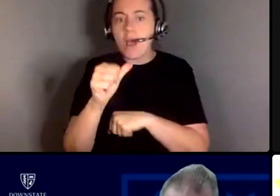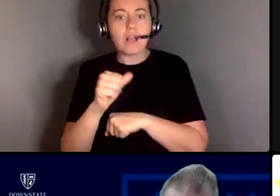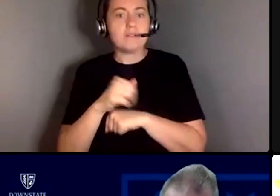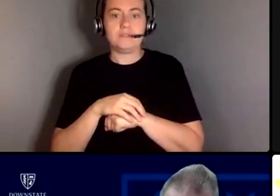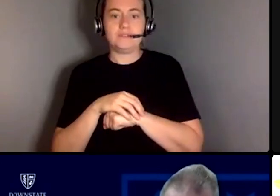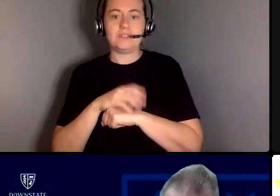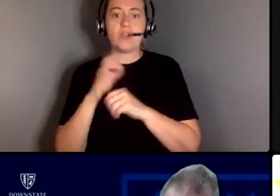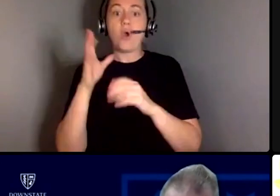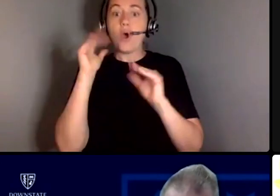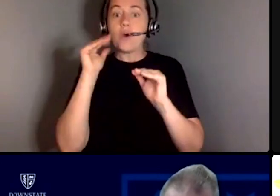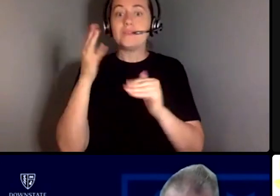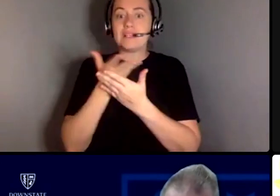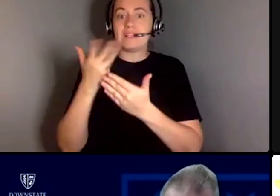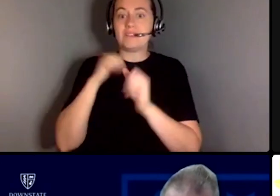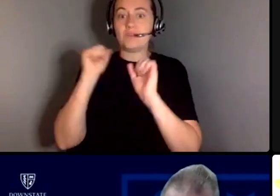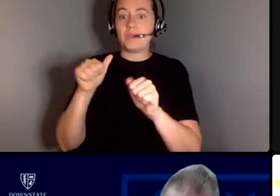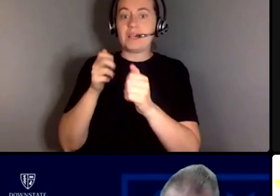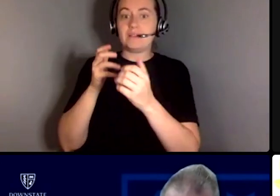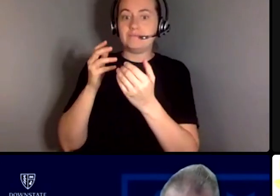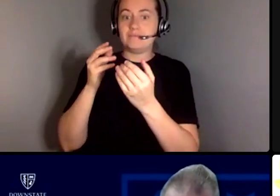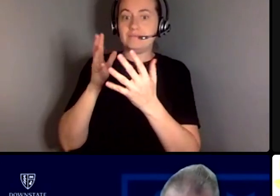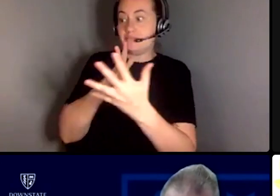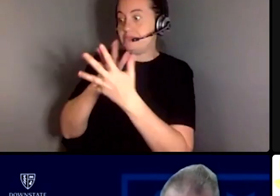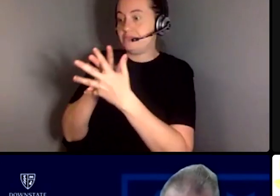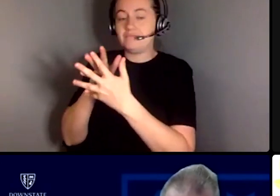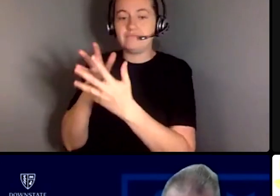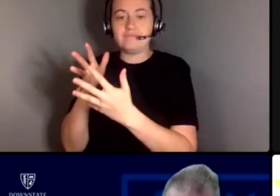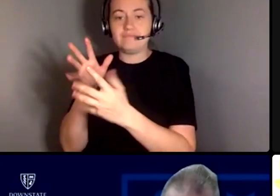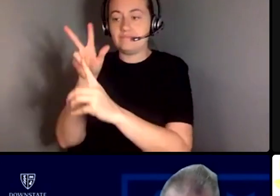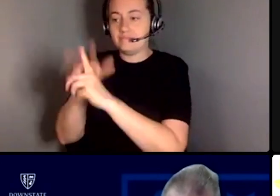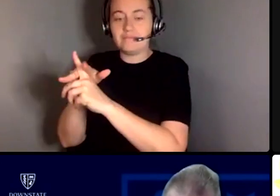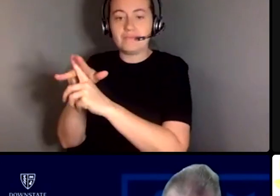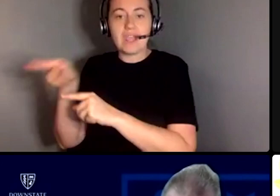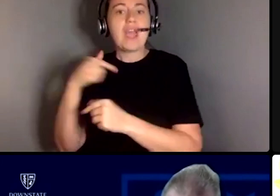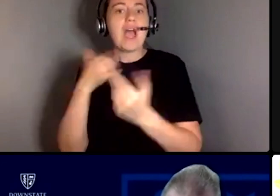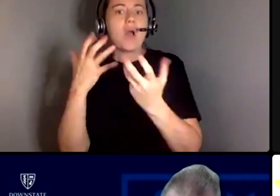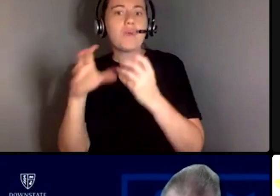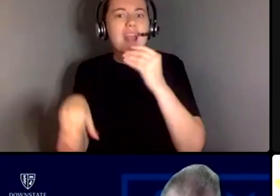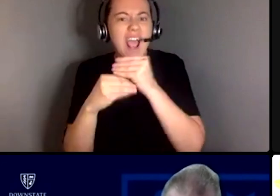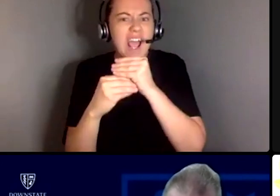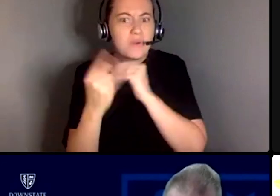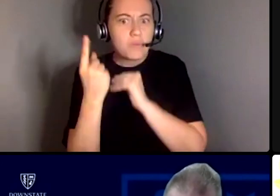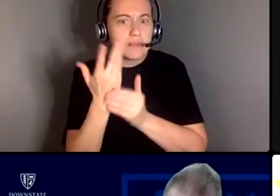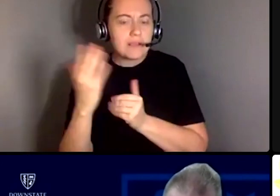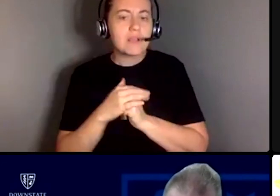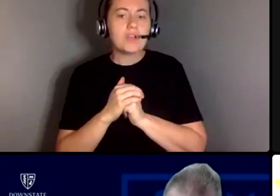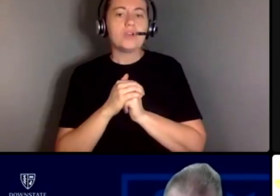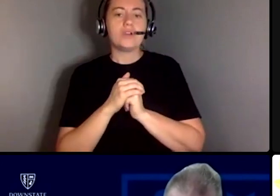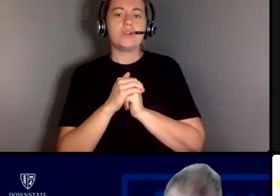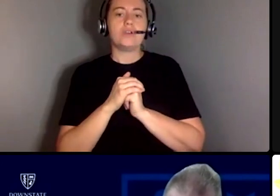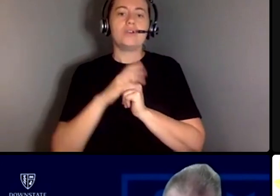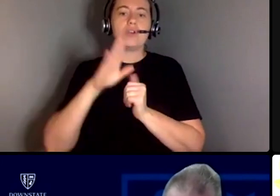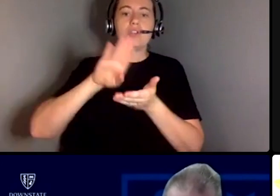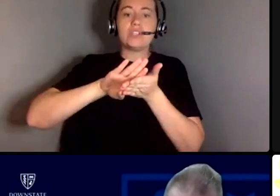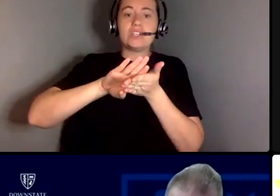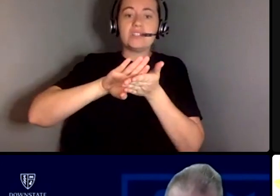implement them here i do want to take it one step further um your discharge planners